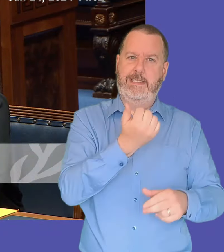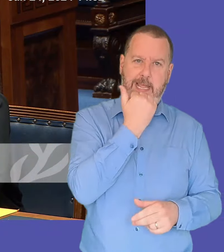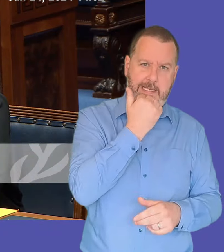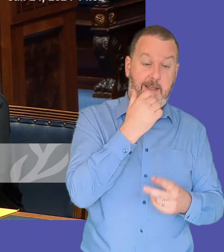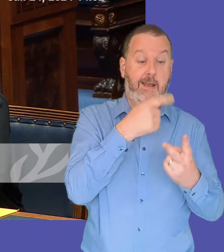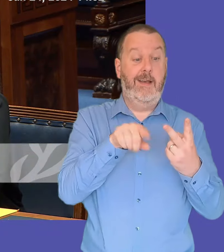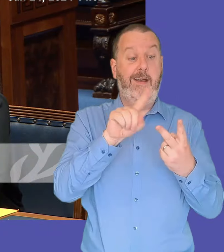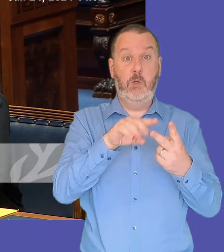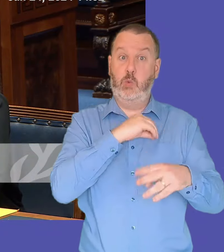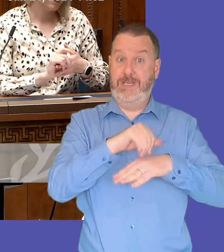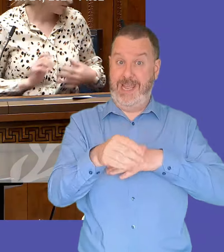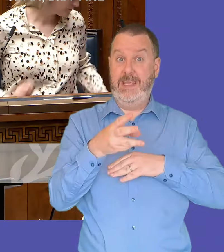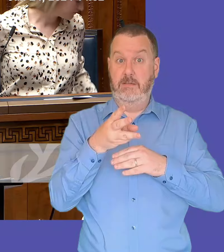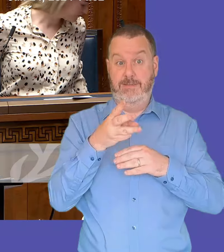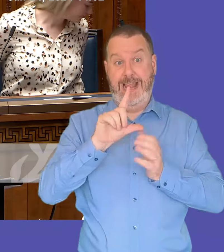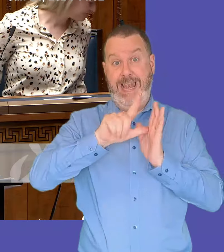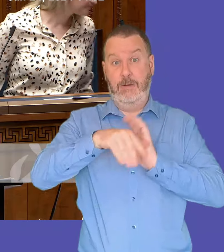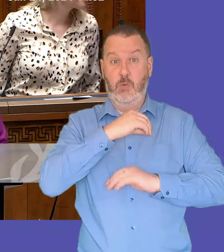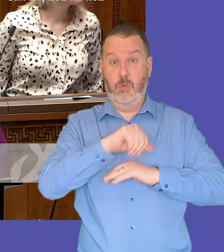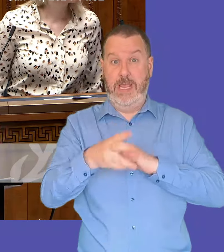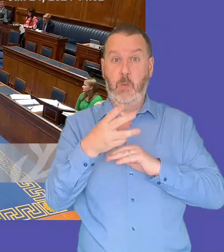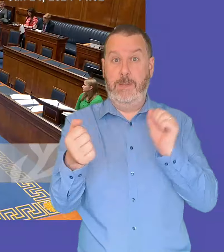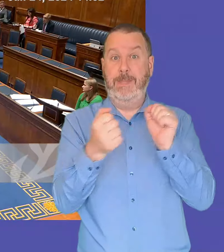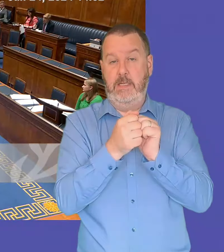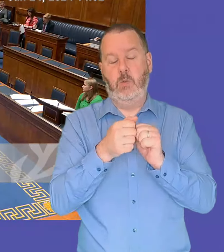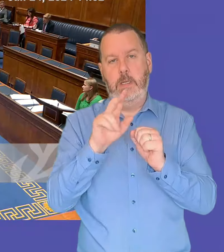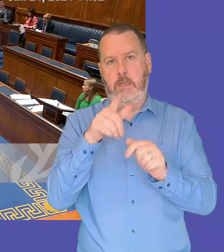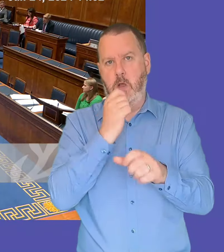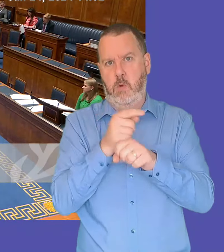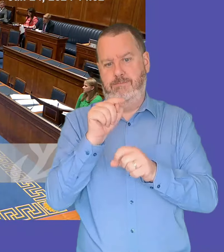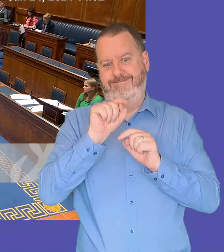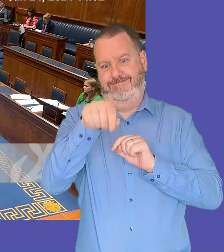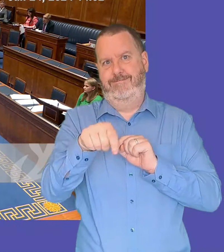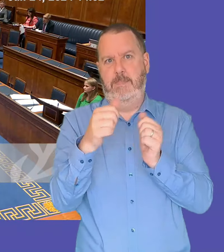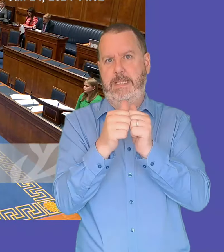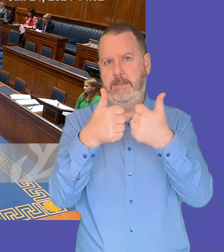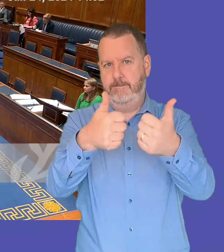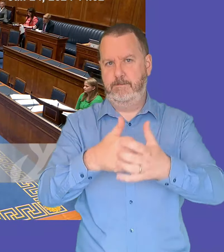meeting later on this afternoon so hopefully we can discuss these things out call nicola broken